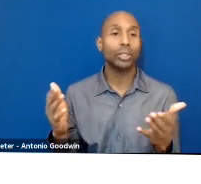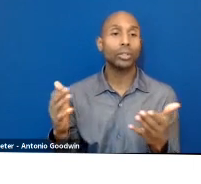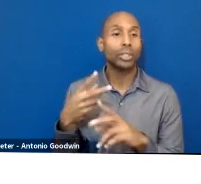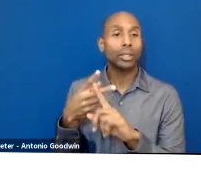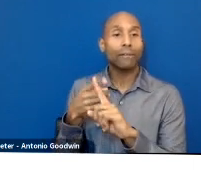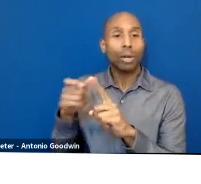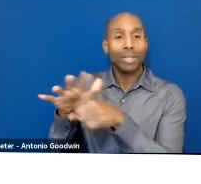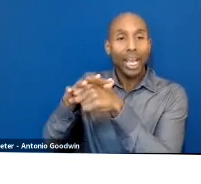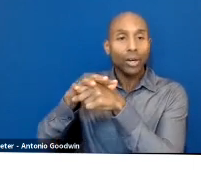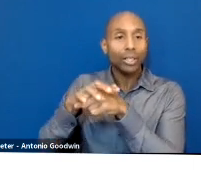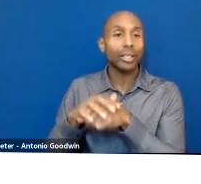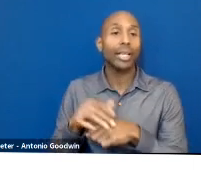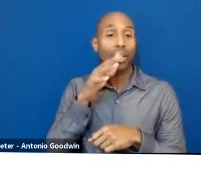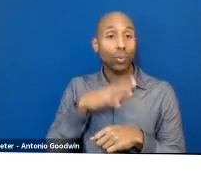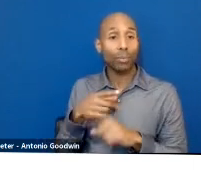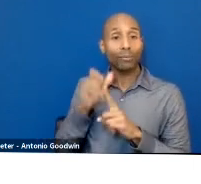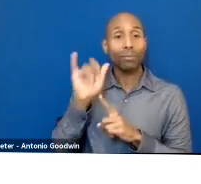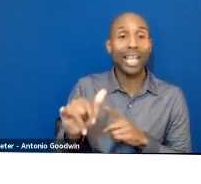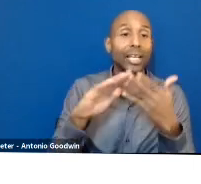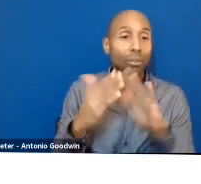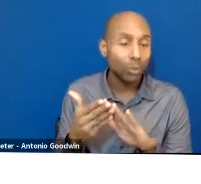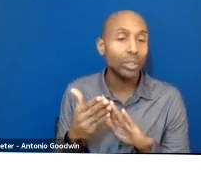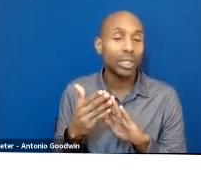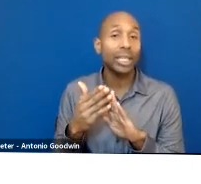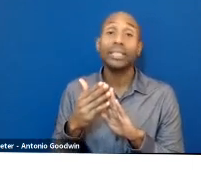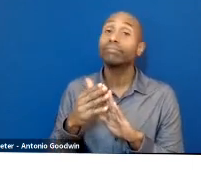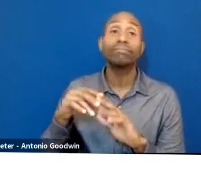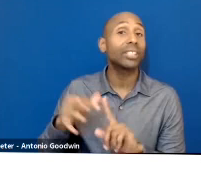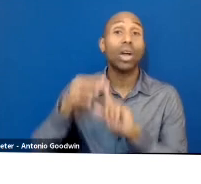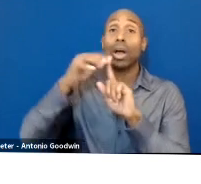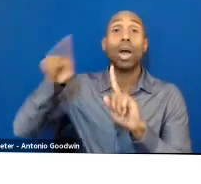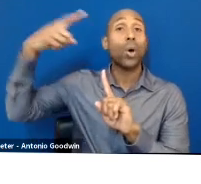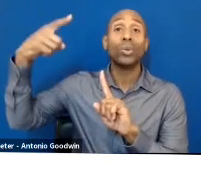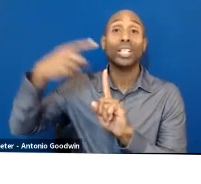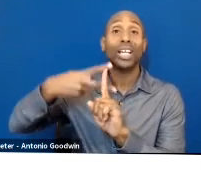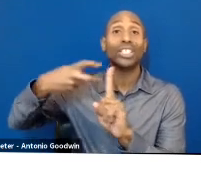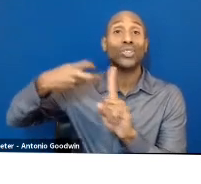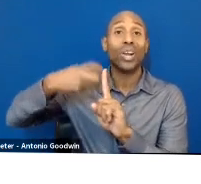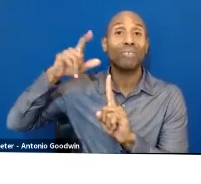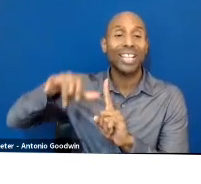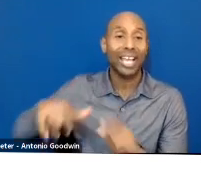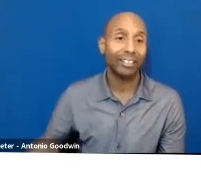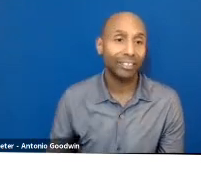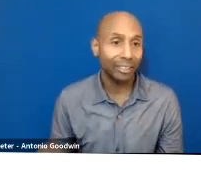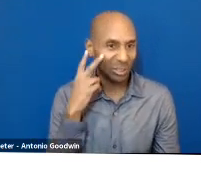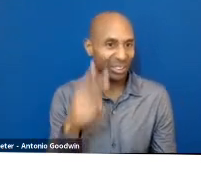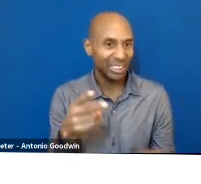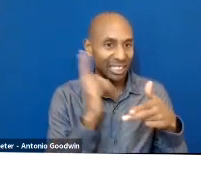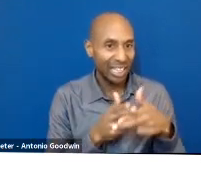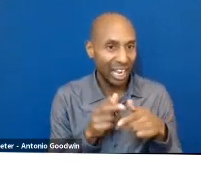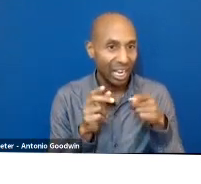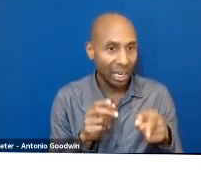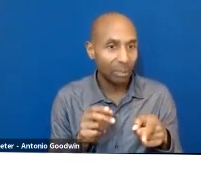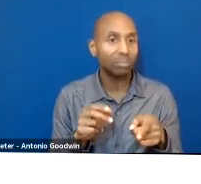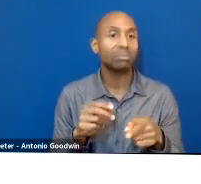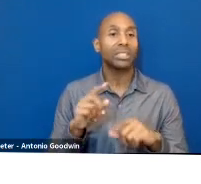exclusive source. of the world famous Changtangi, Pashmina, Bactrian Camel Wool, Yak Wool, and Sheep